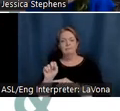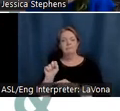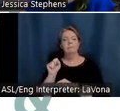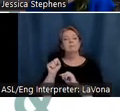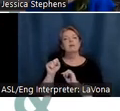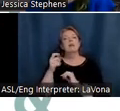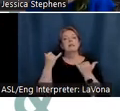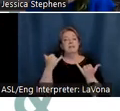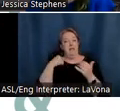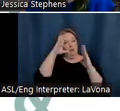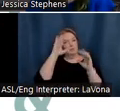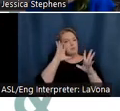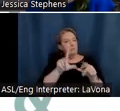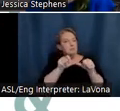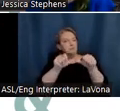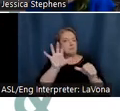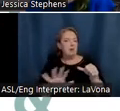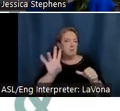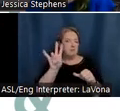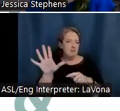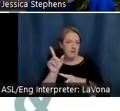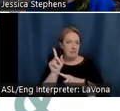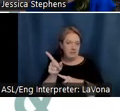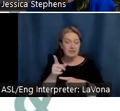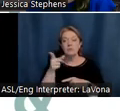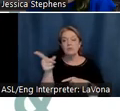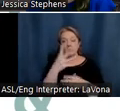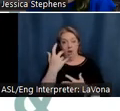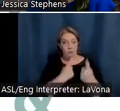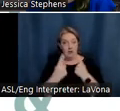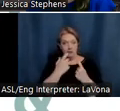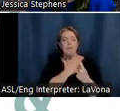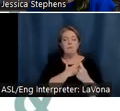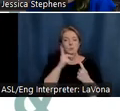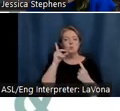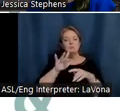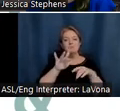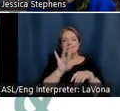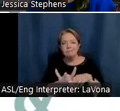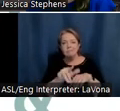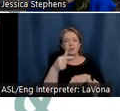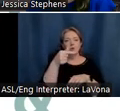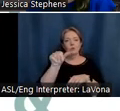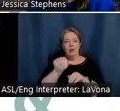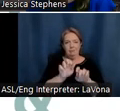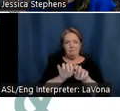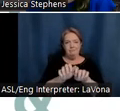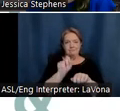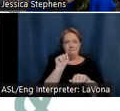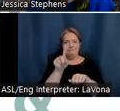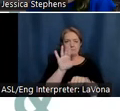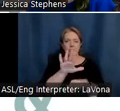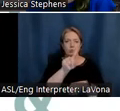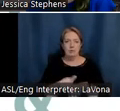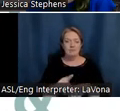75 minutes. We strongly encourage your questions and ask that you send them to us via the Q&A box. At the end of this presentation,